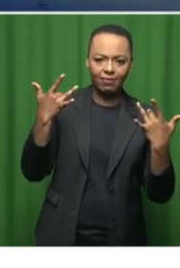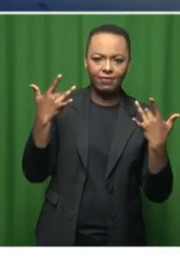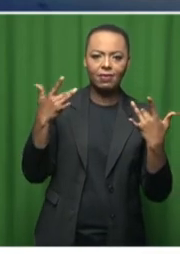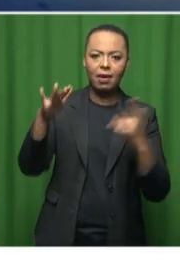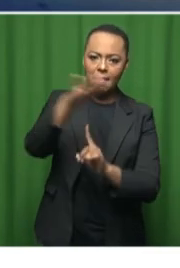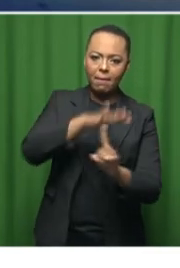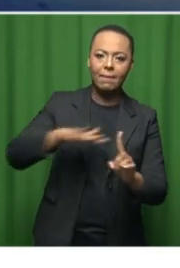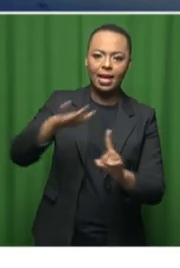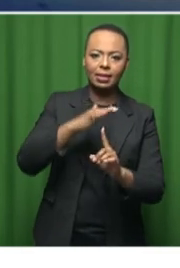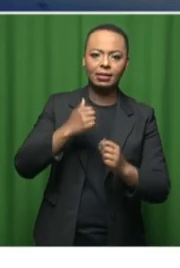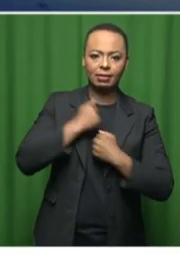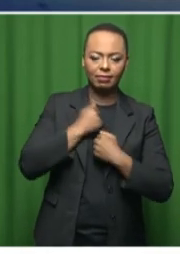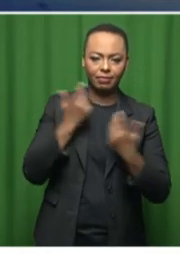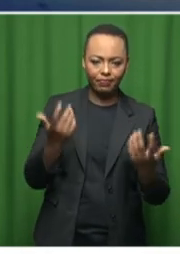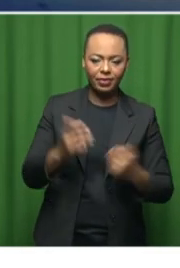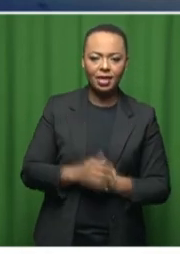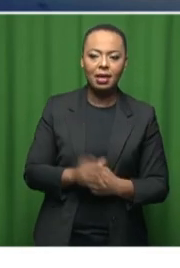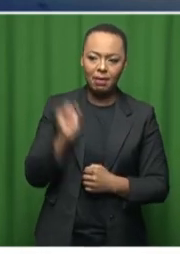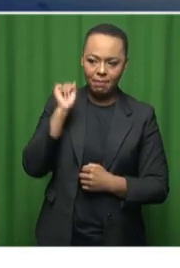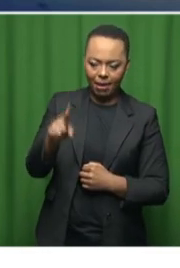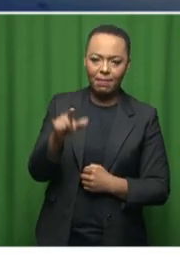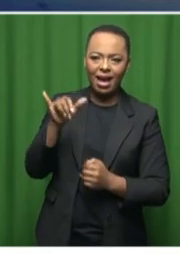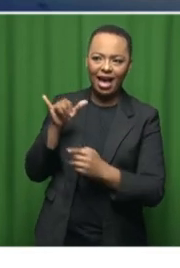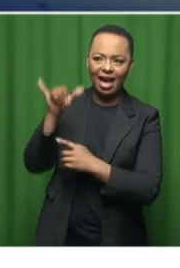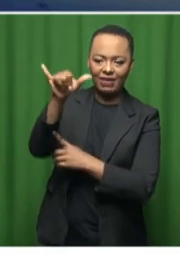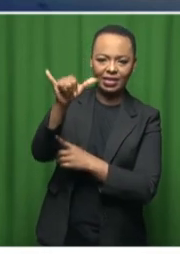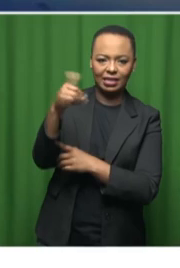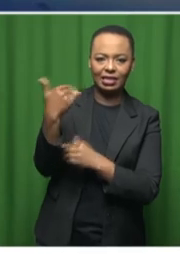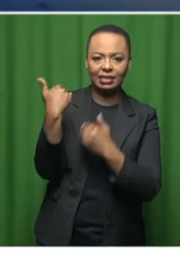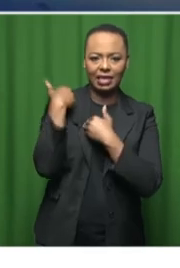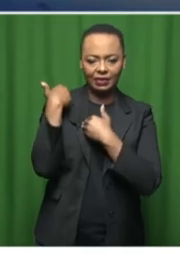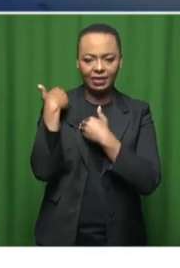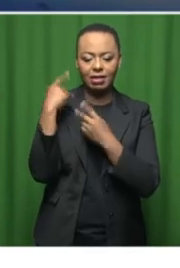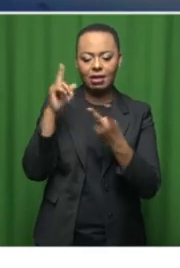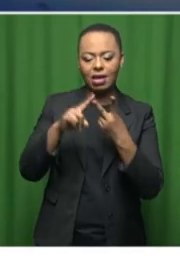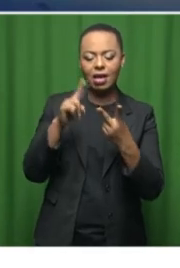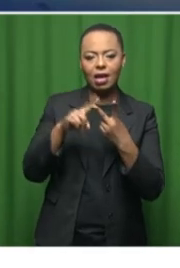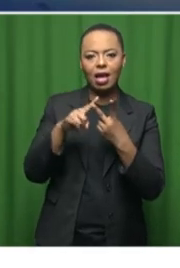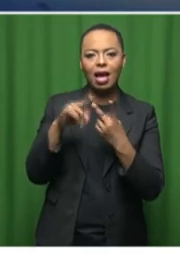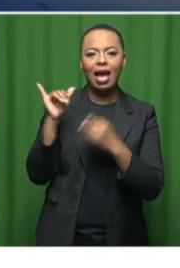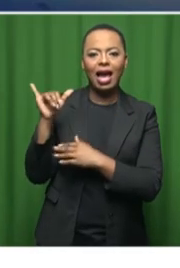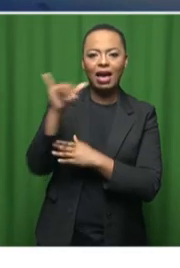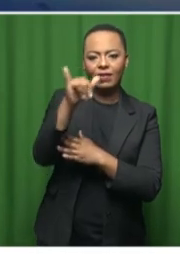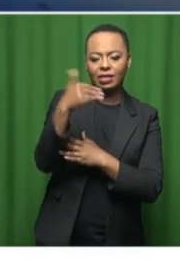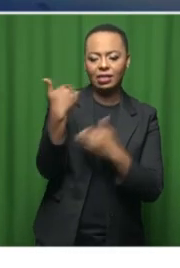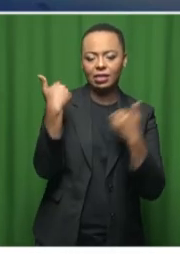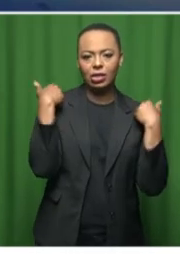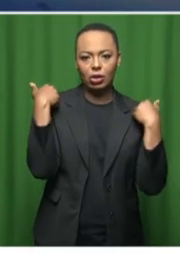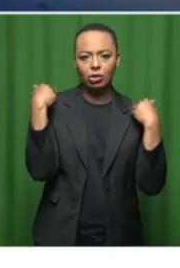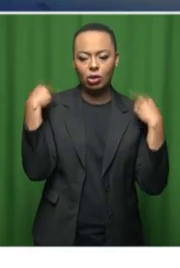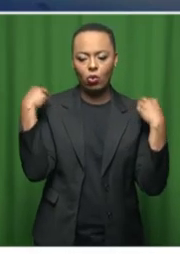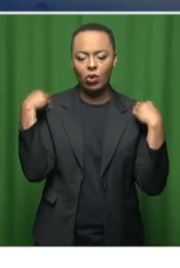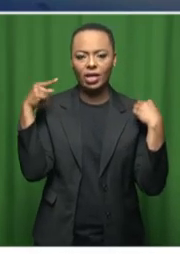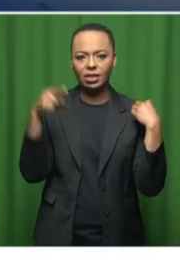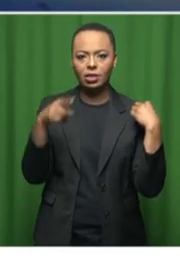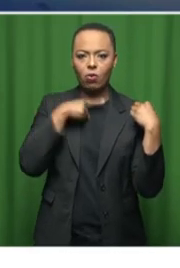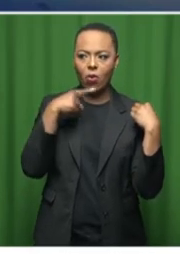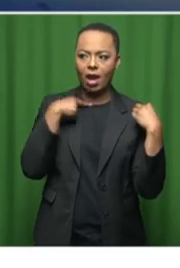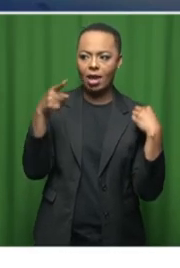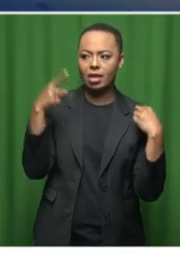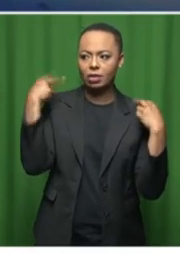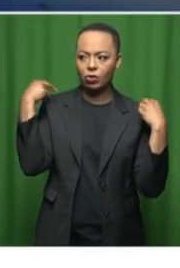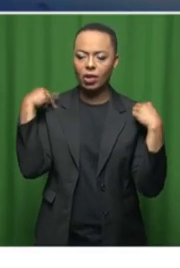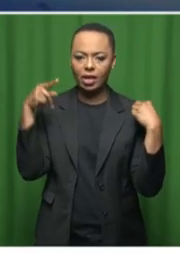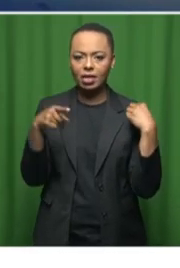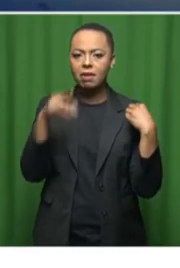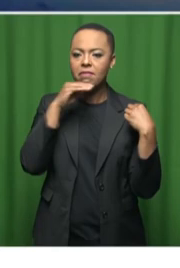And that talks to the aviation safety. But also there's aviation security, which talks to the criminality that must be prevented. And all